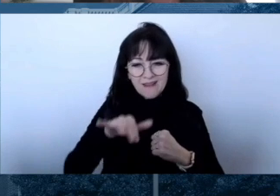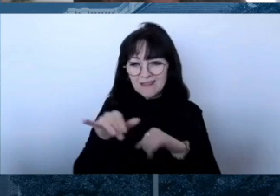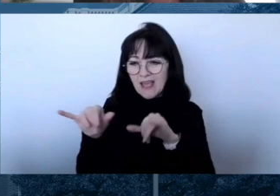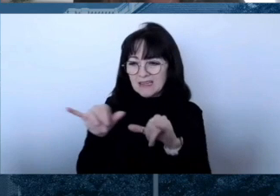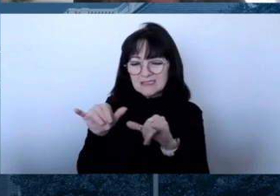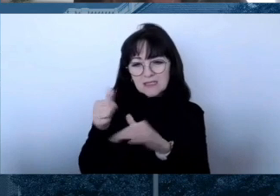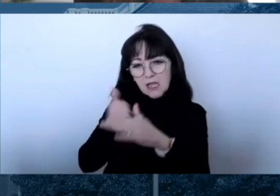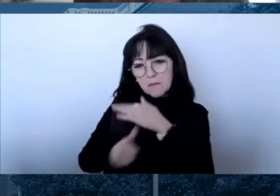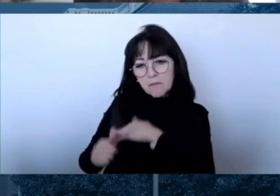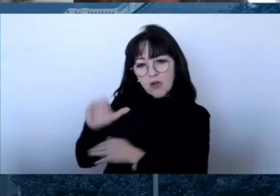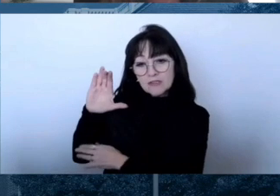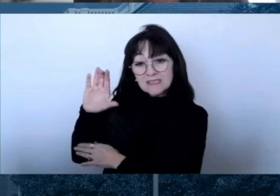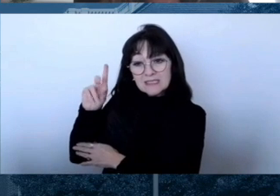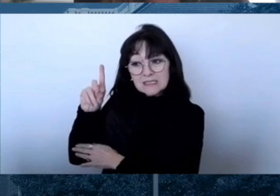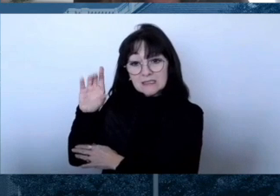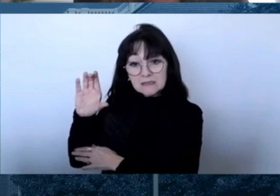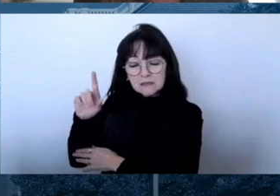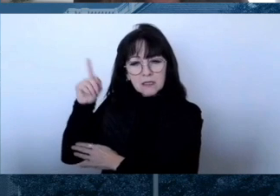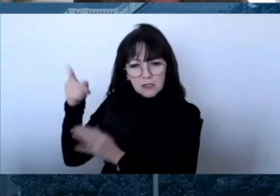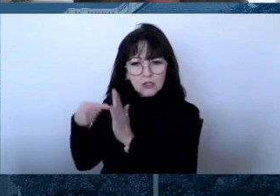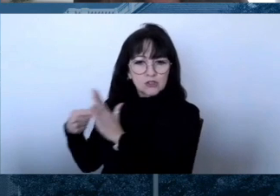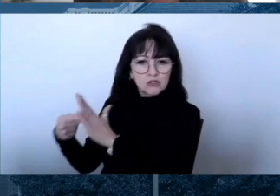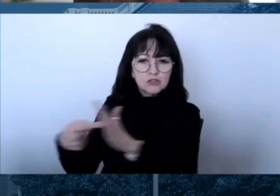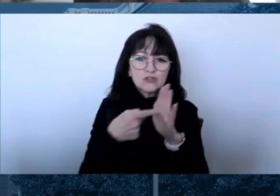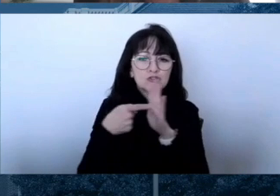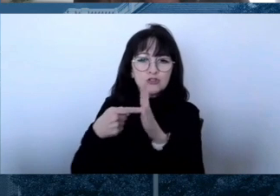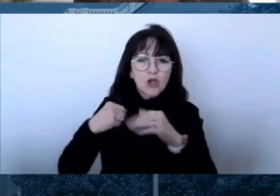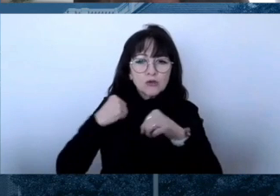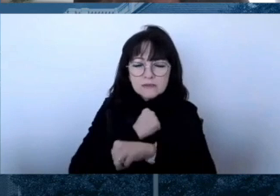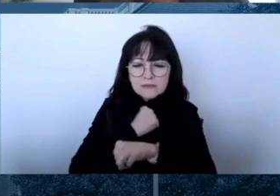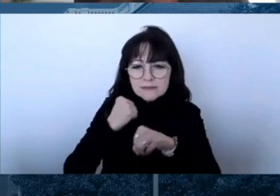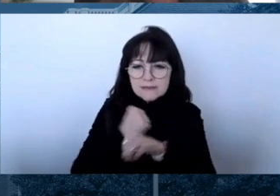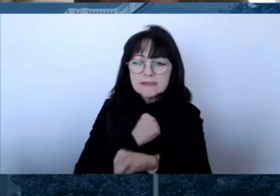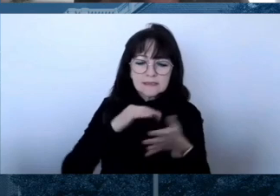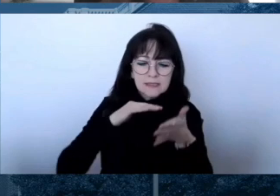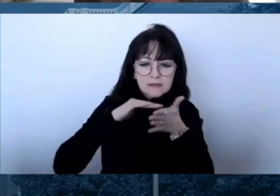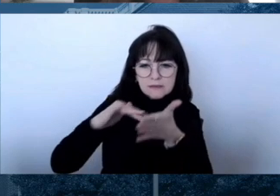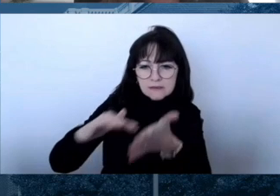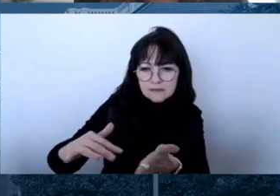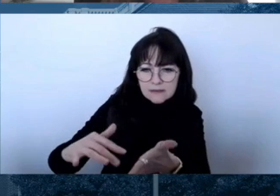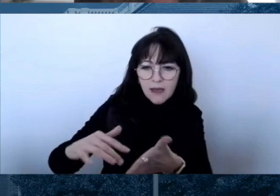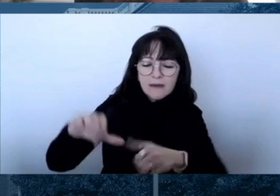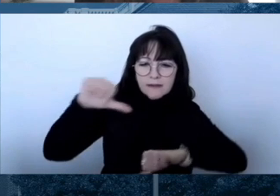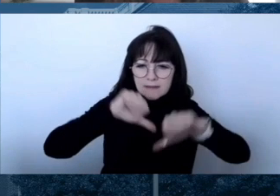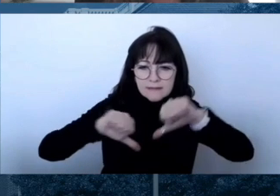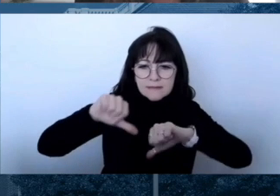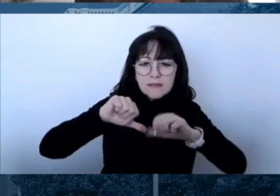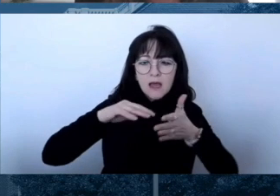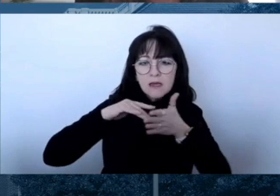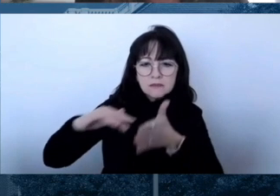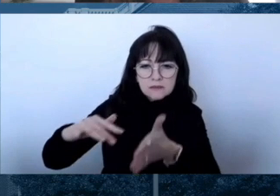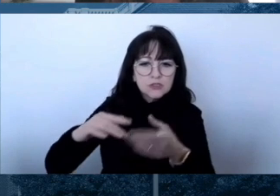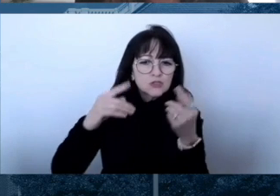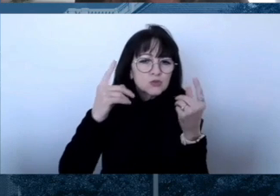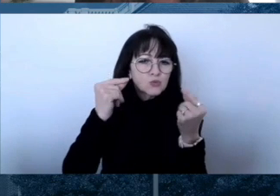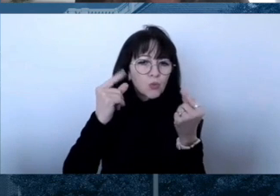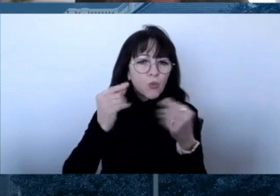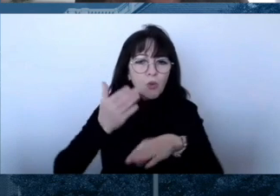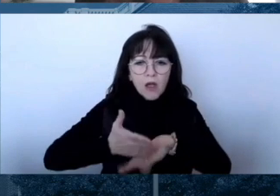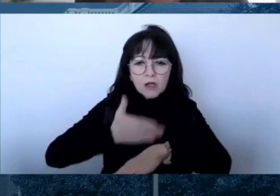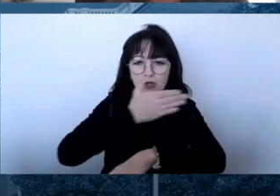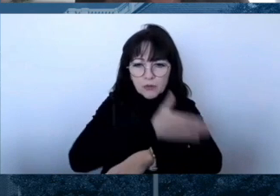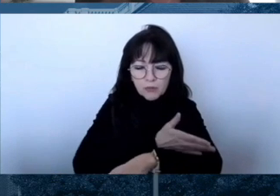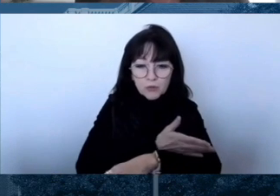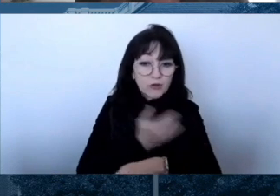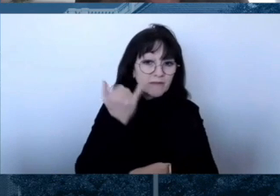trials that support the effectiveness of mask use. On that page, it says multi-layer cloth masks